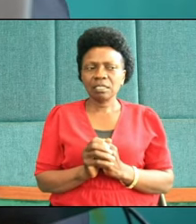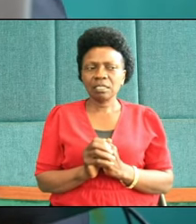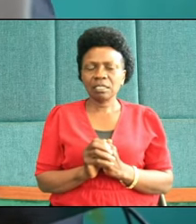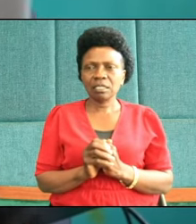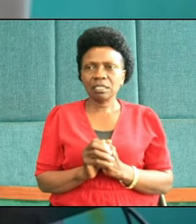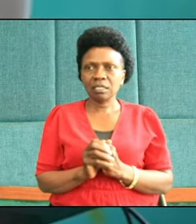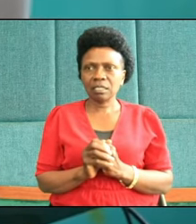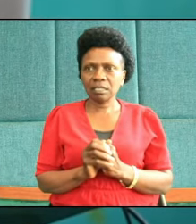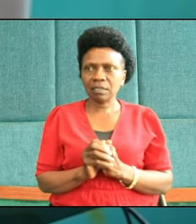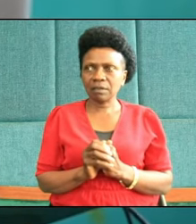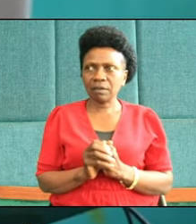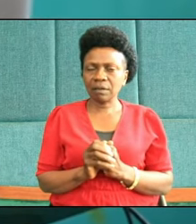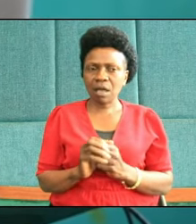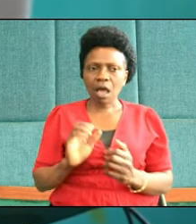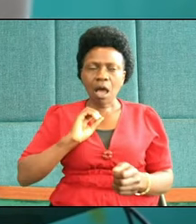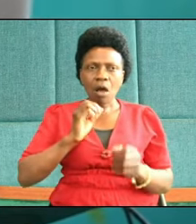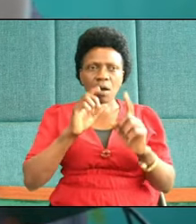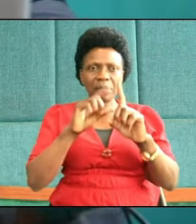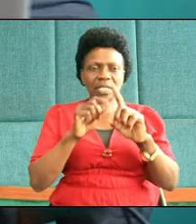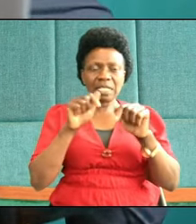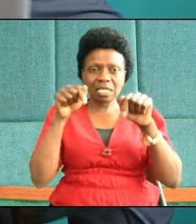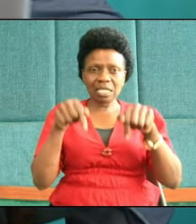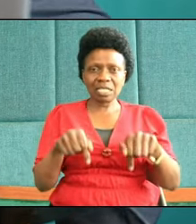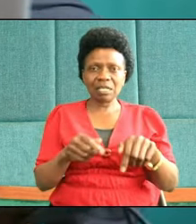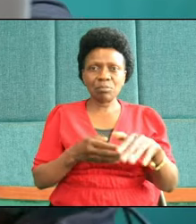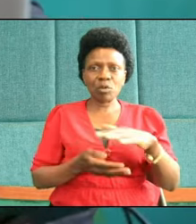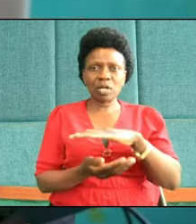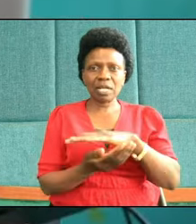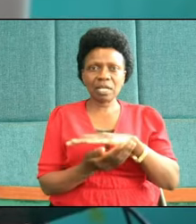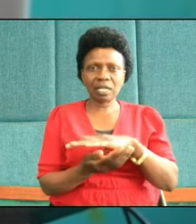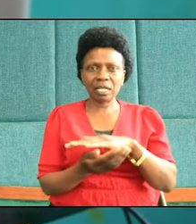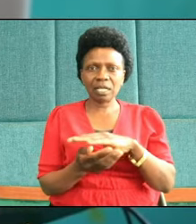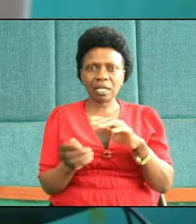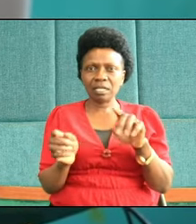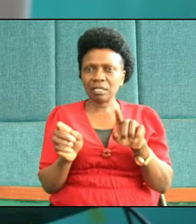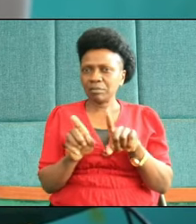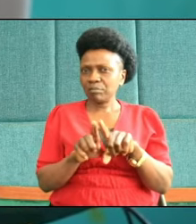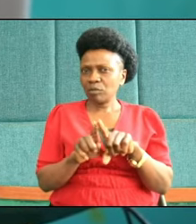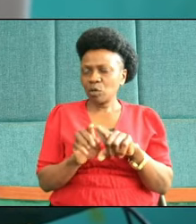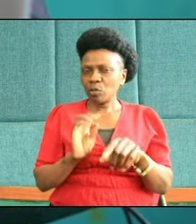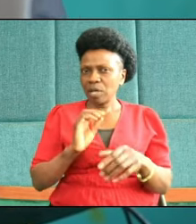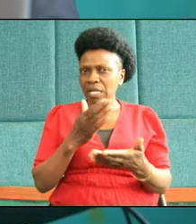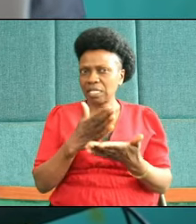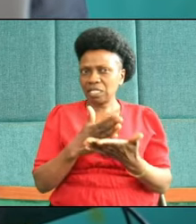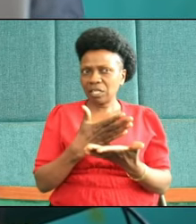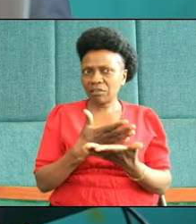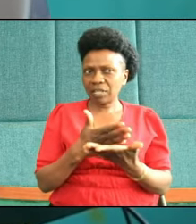Our message this morning, as we have been sharing,